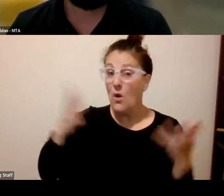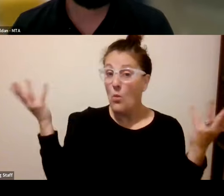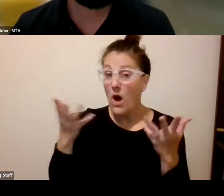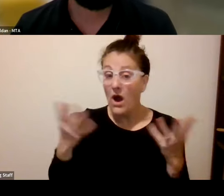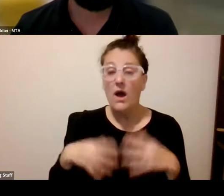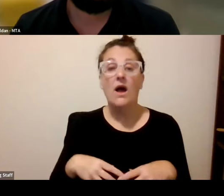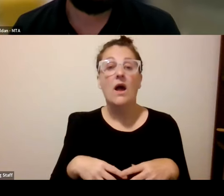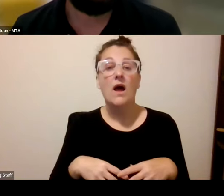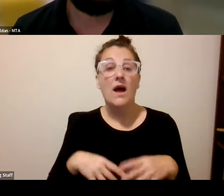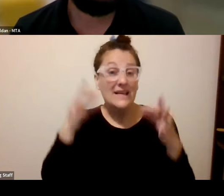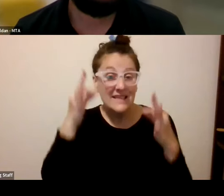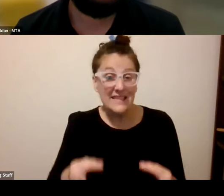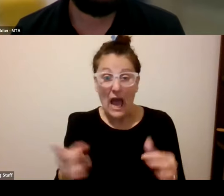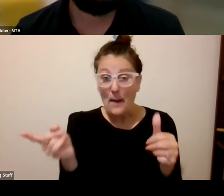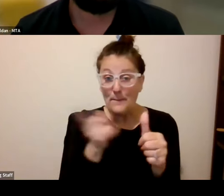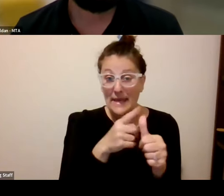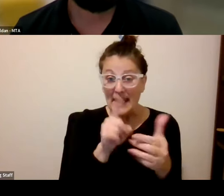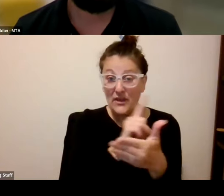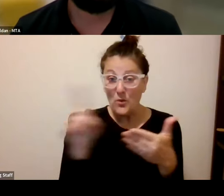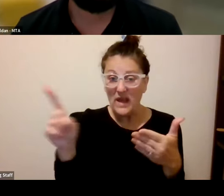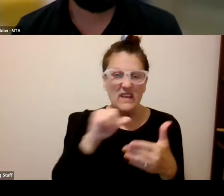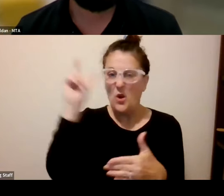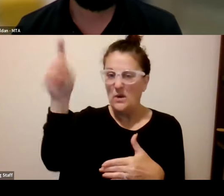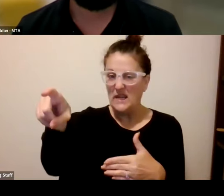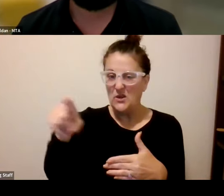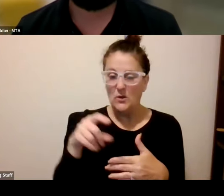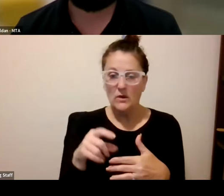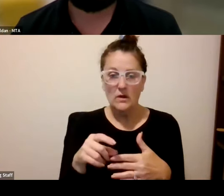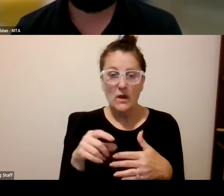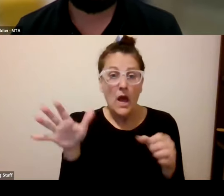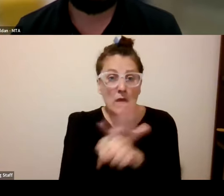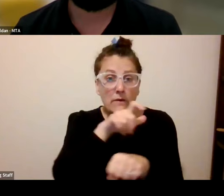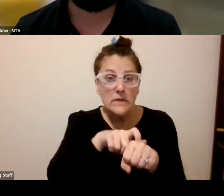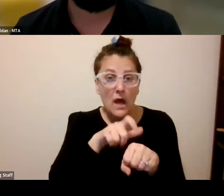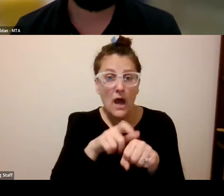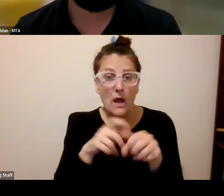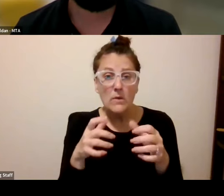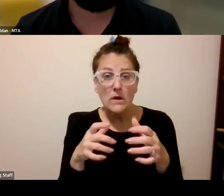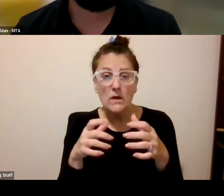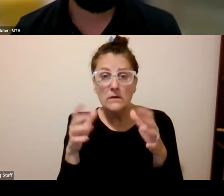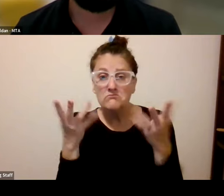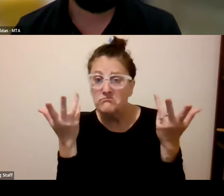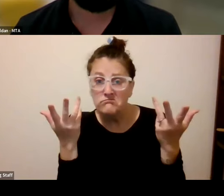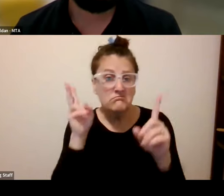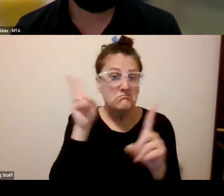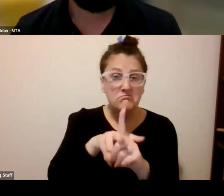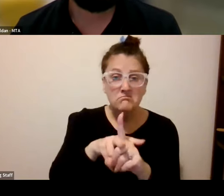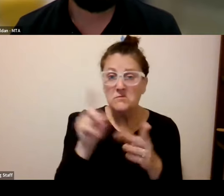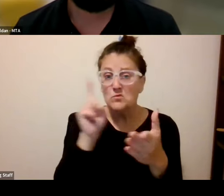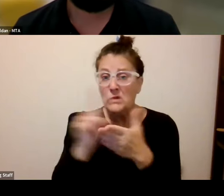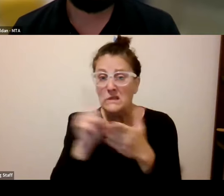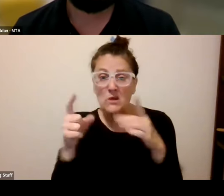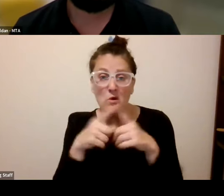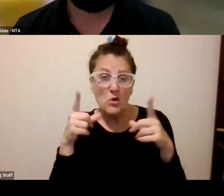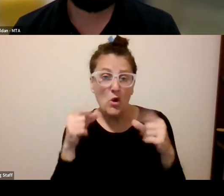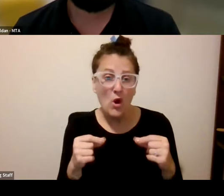you don't need to decide at the beginning of a week whether you're going to be riding enough times to make it worth it to buy a weekly card you can just you